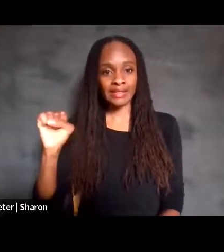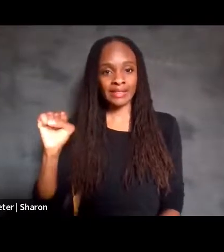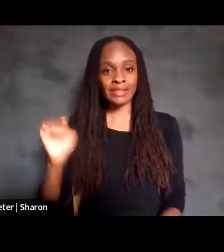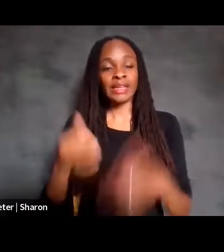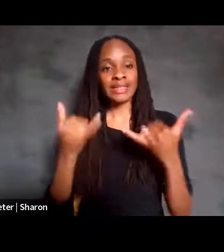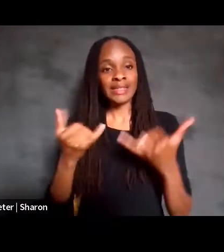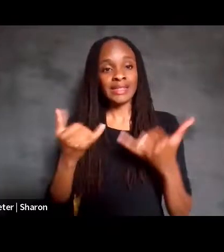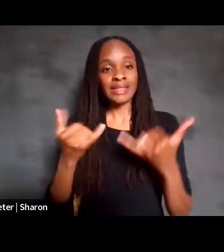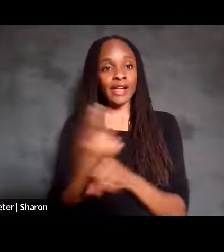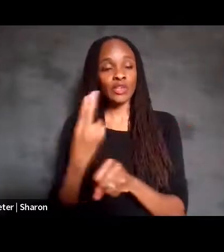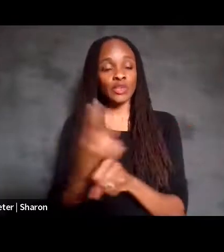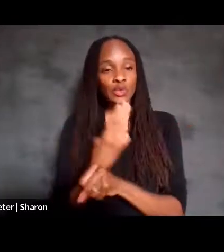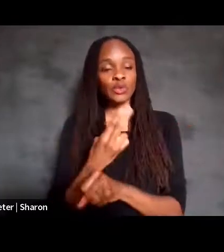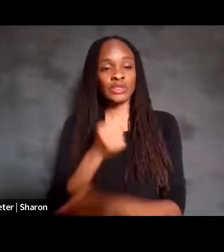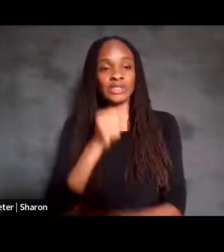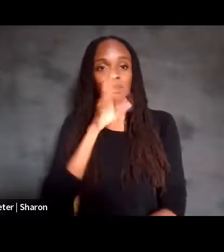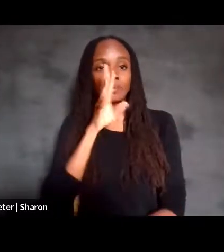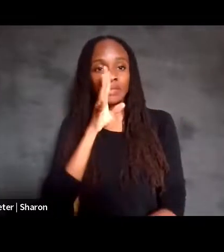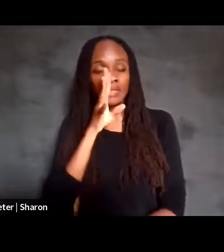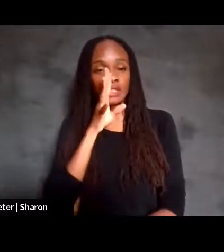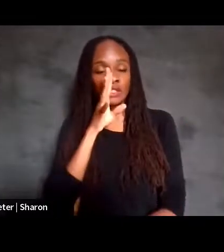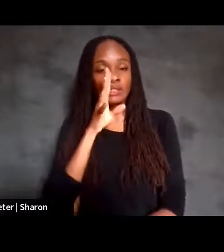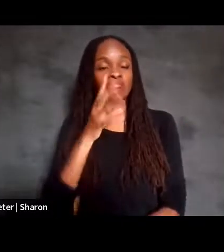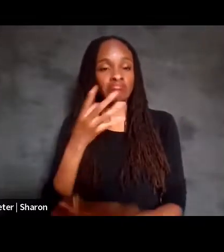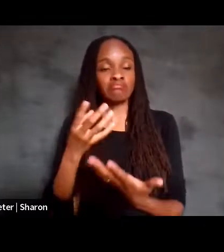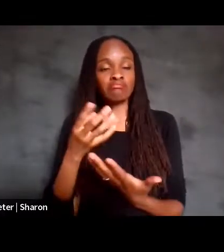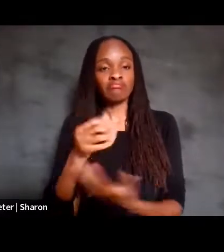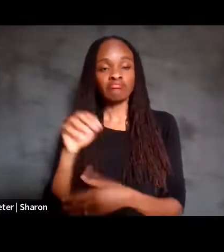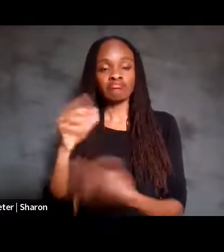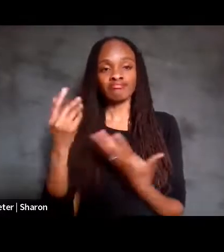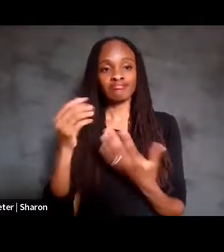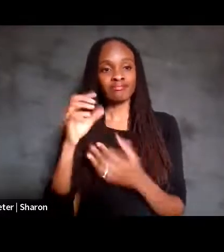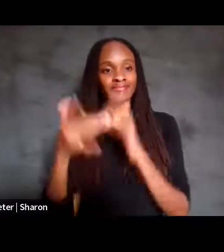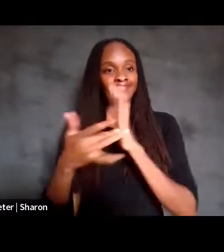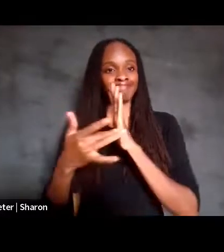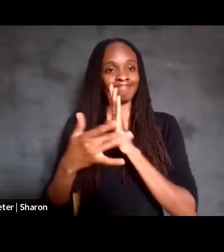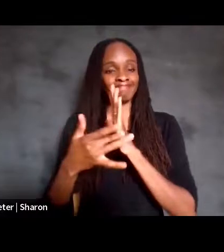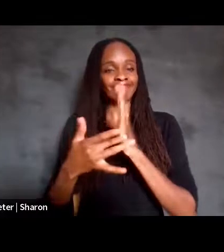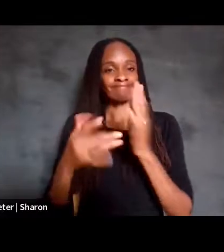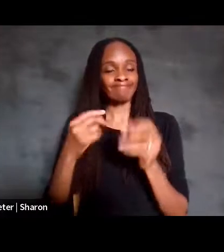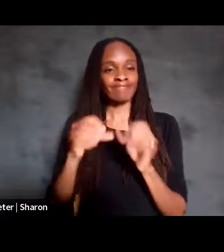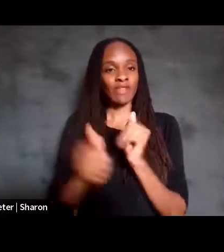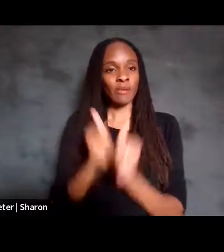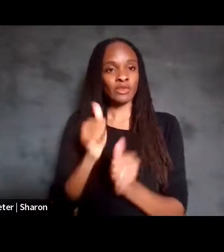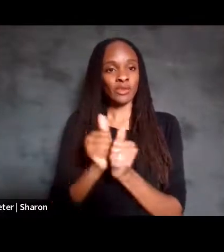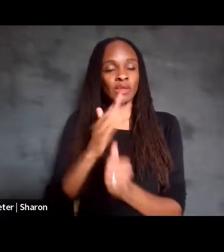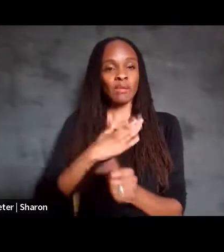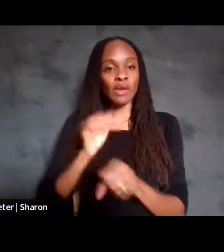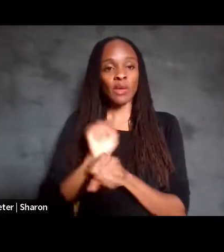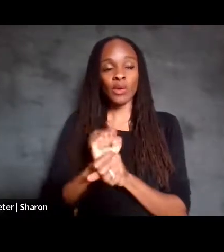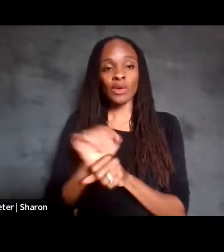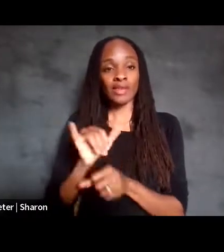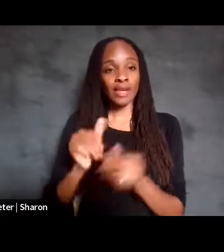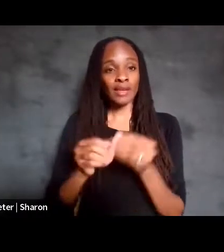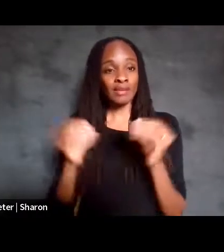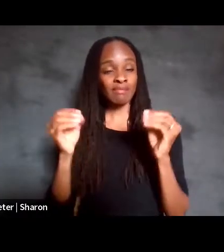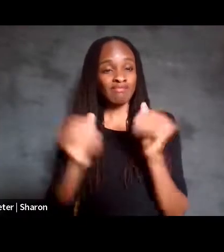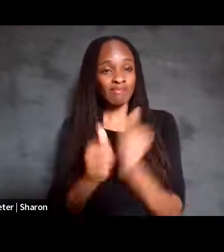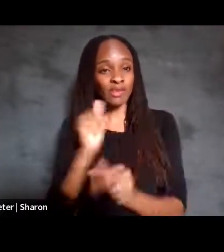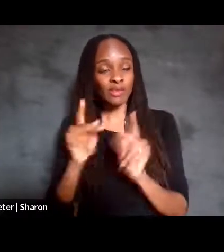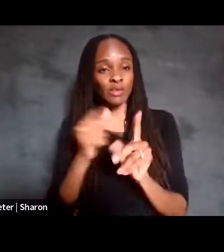use a speech-generating device, mostly in my work. Like most who require AAC,